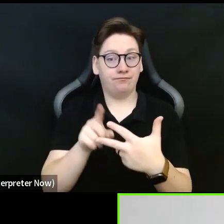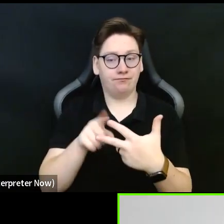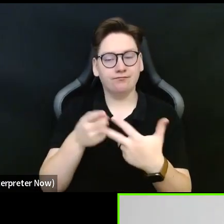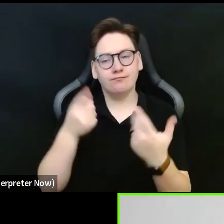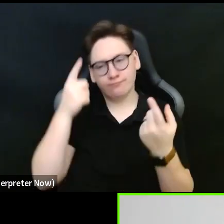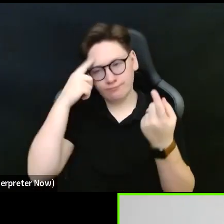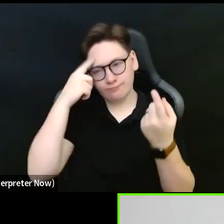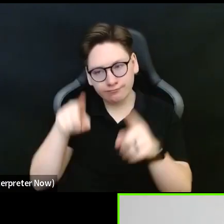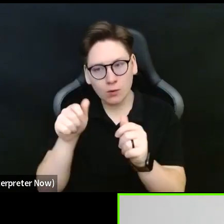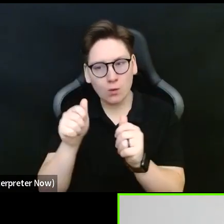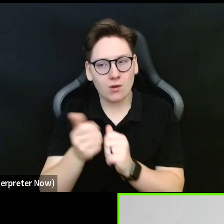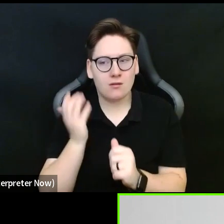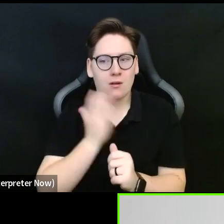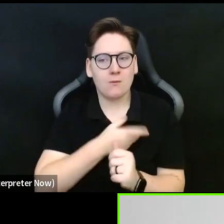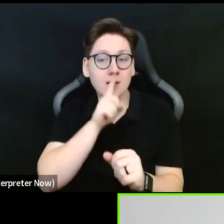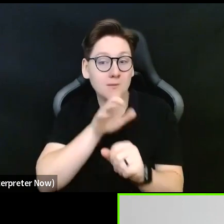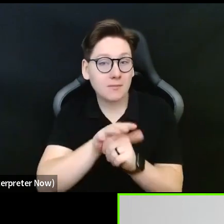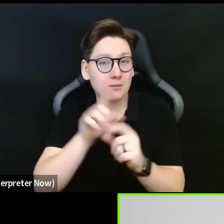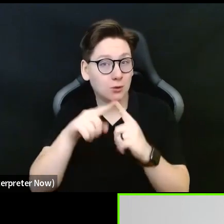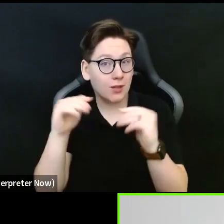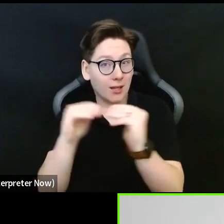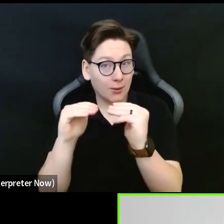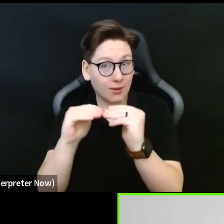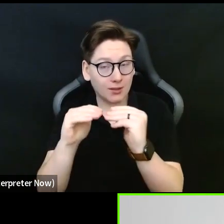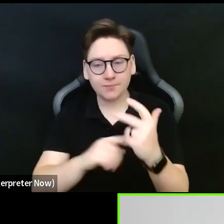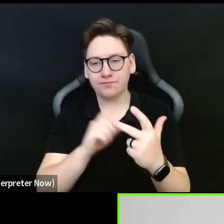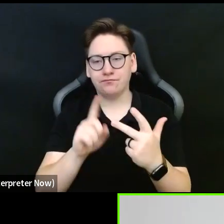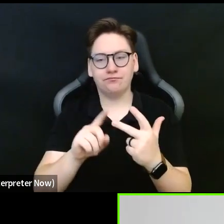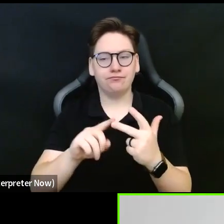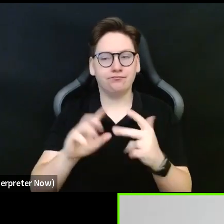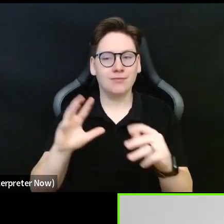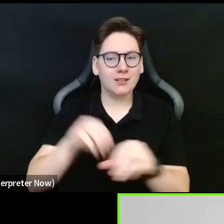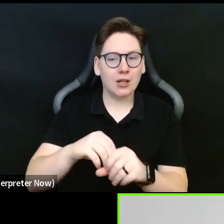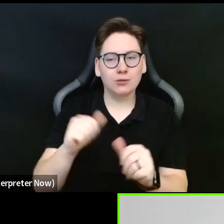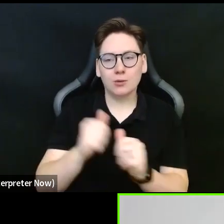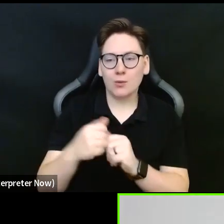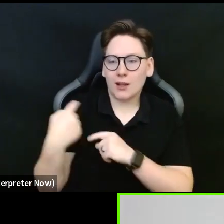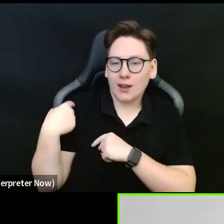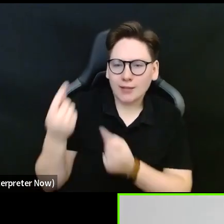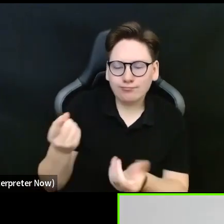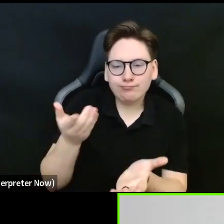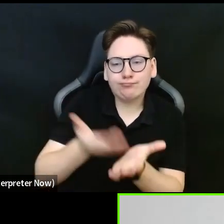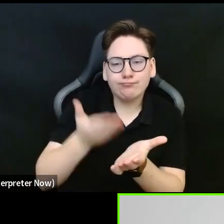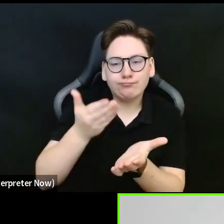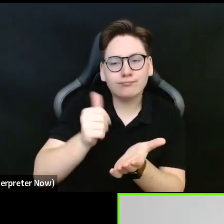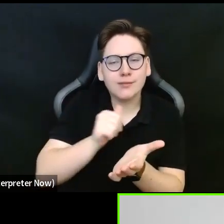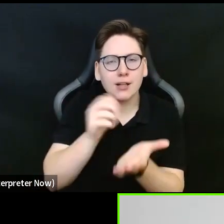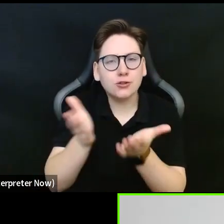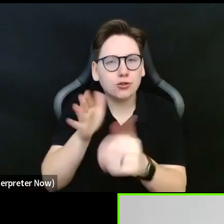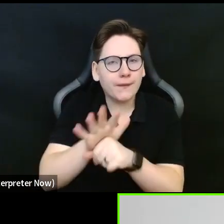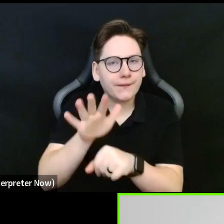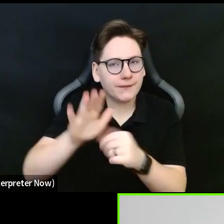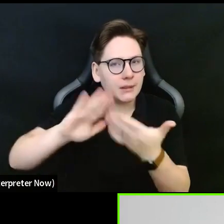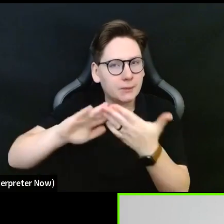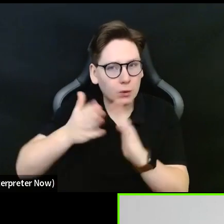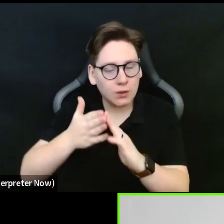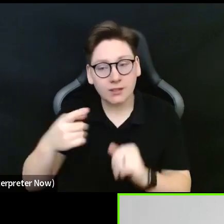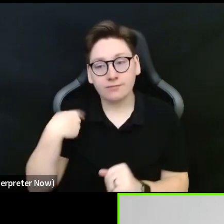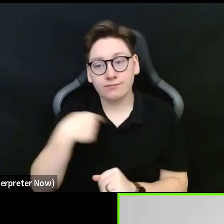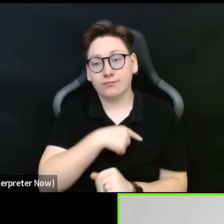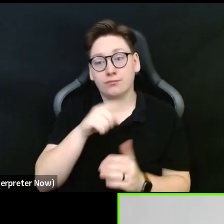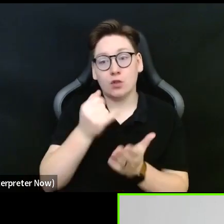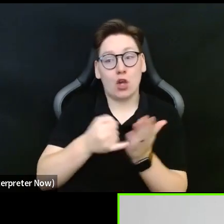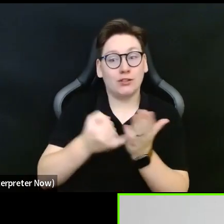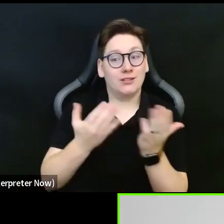commitment to equity. finally, engagement with historically underserved communities, which arts here defines